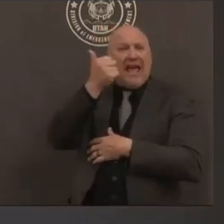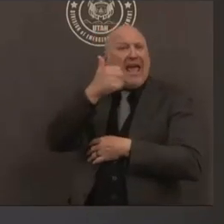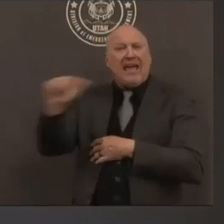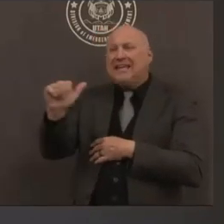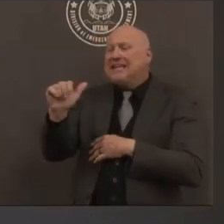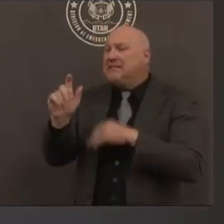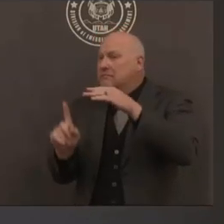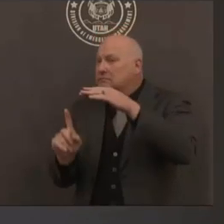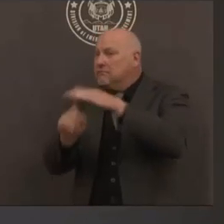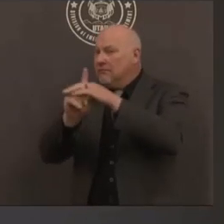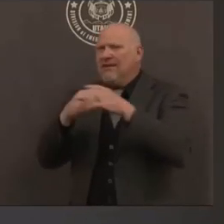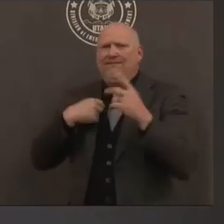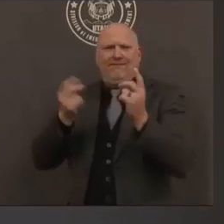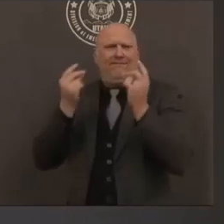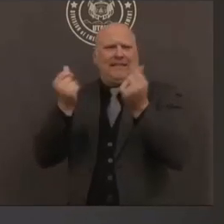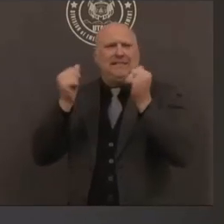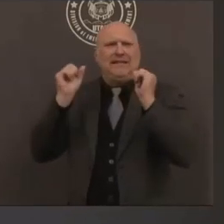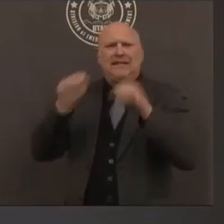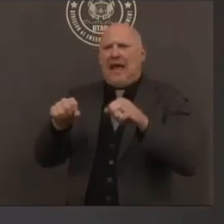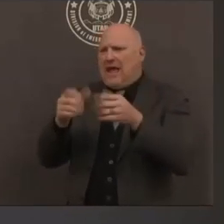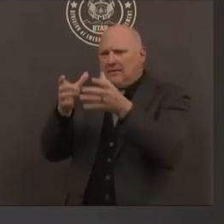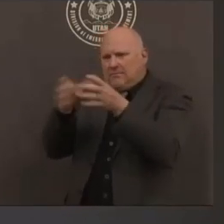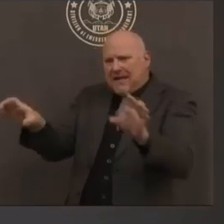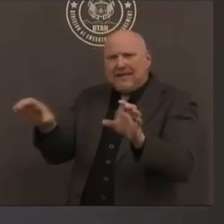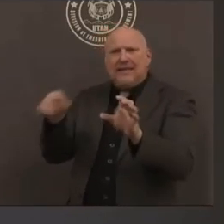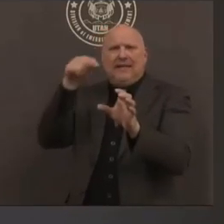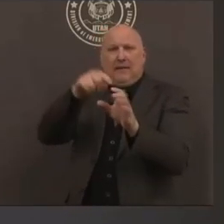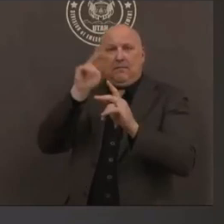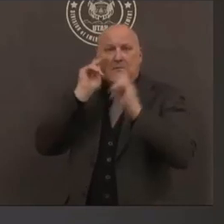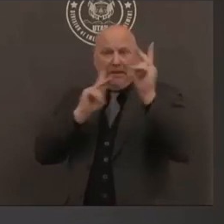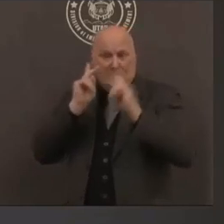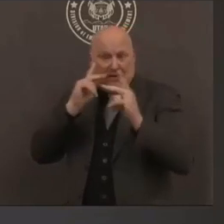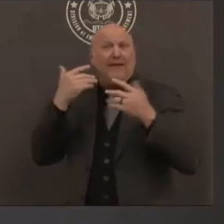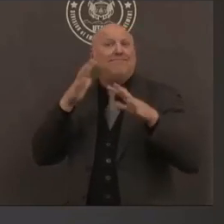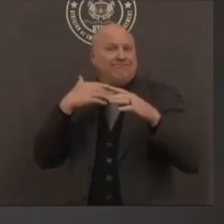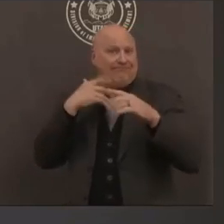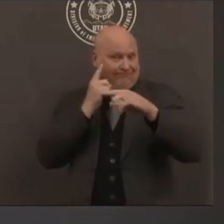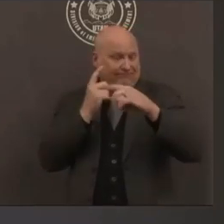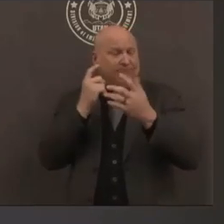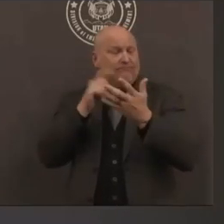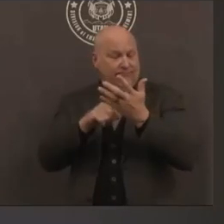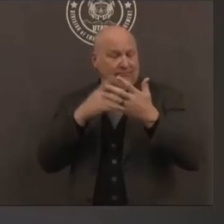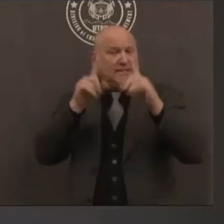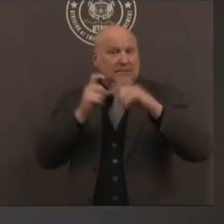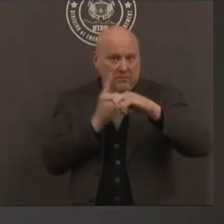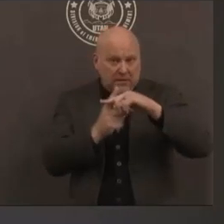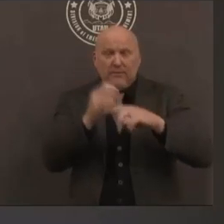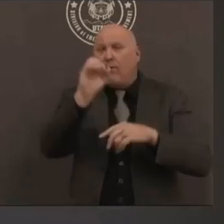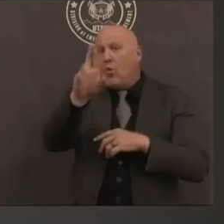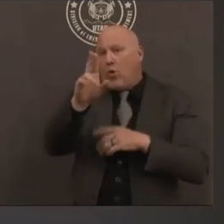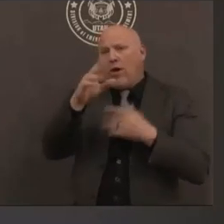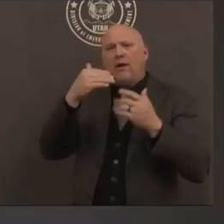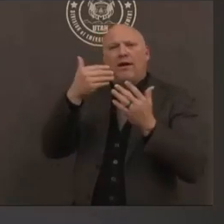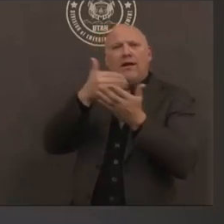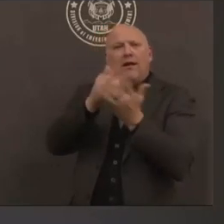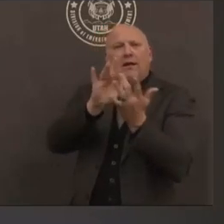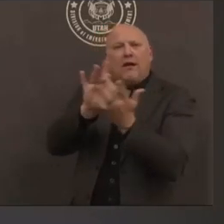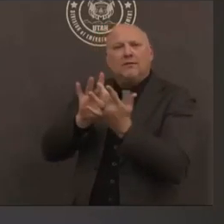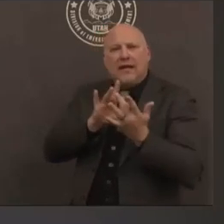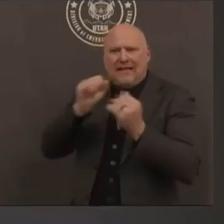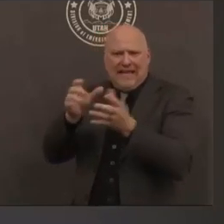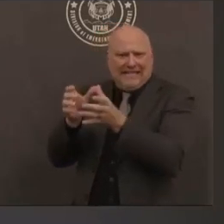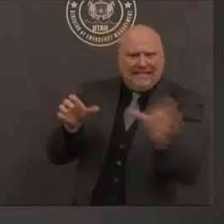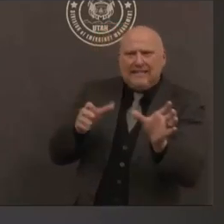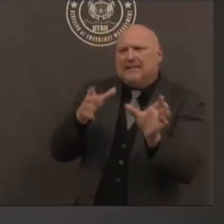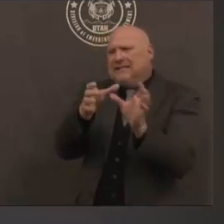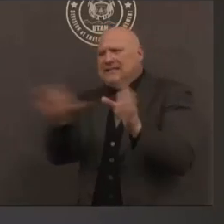care in a safe way to all of the residents our utah public health laboratory has stood up a mobile specimen collection unit